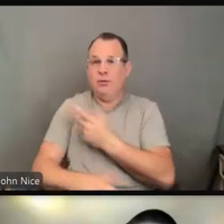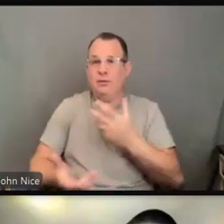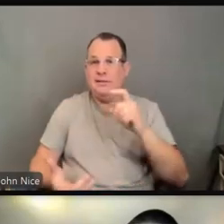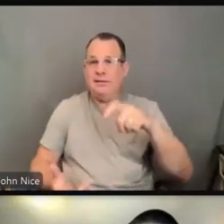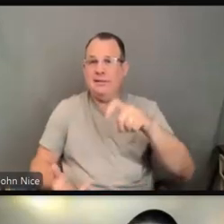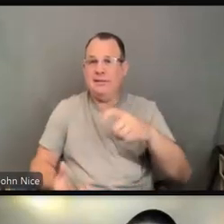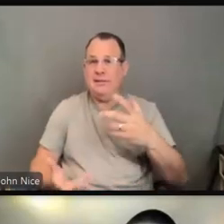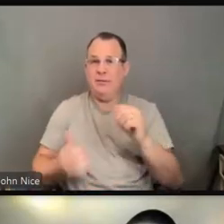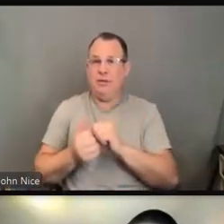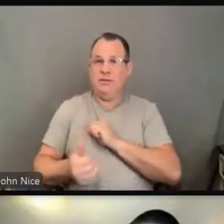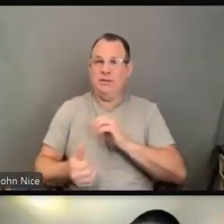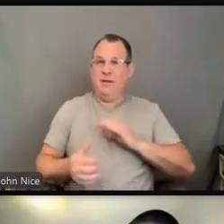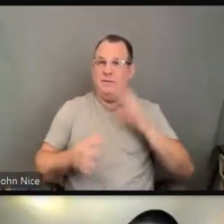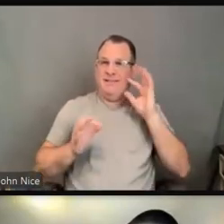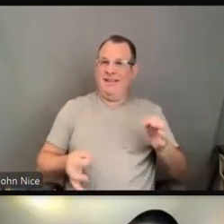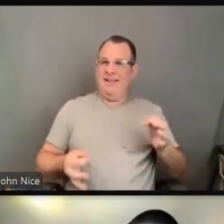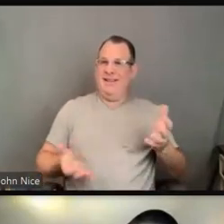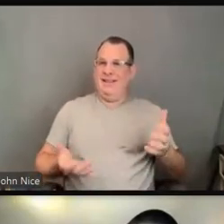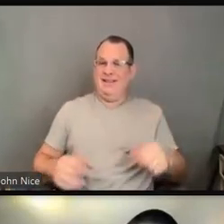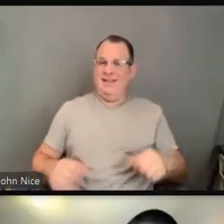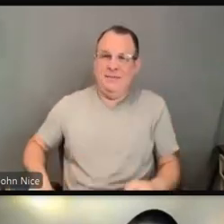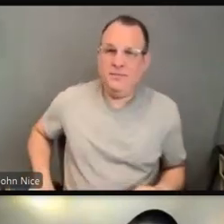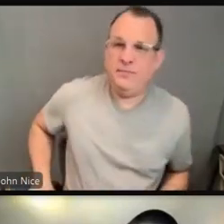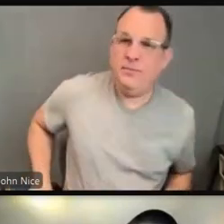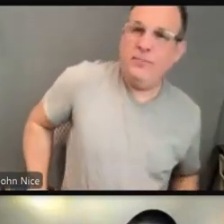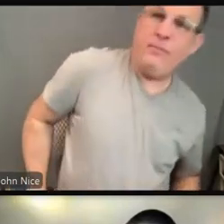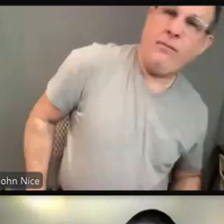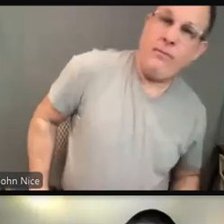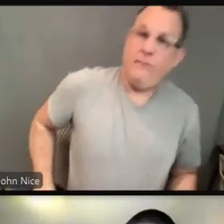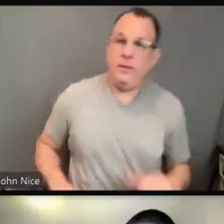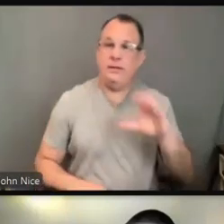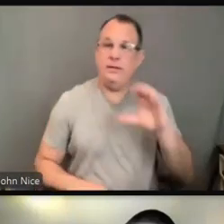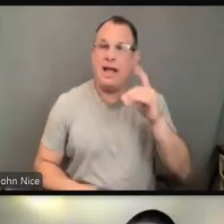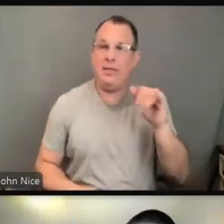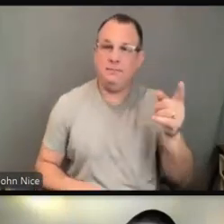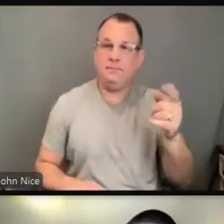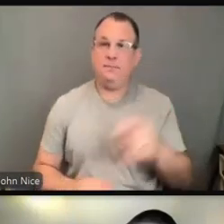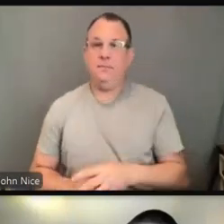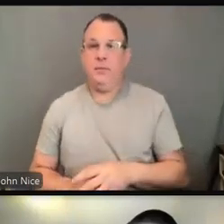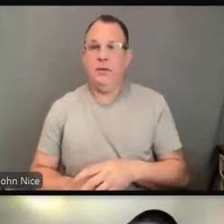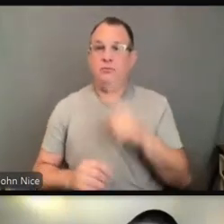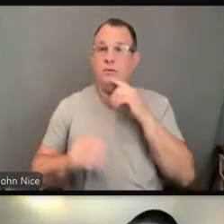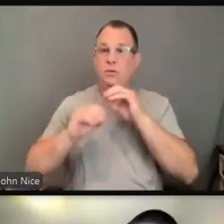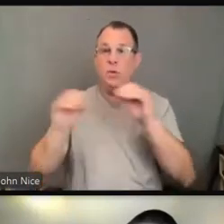Well, there's no legal requirement that they have to determine what the needs are.